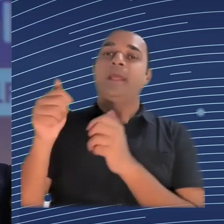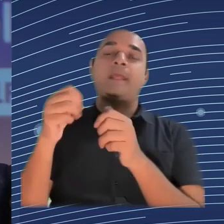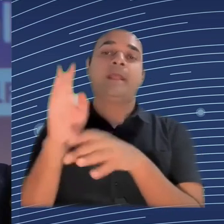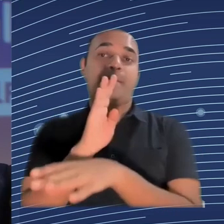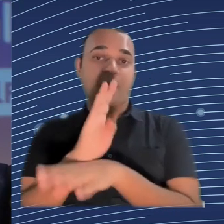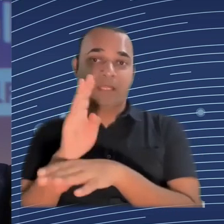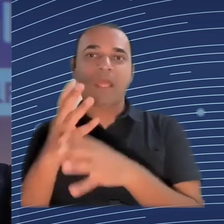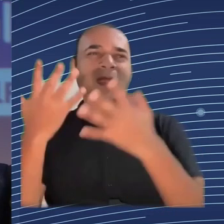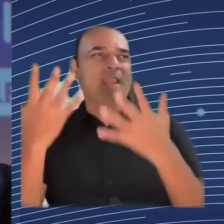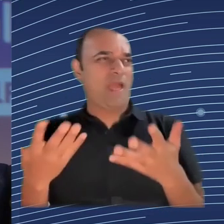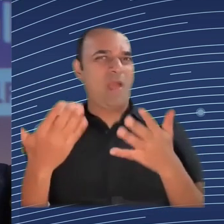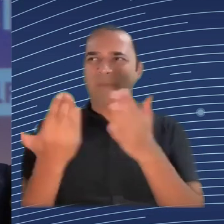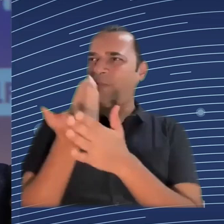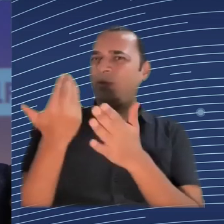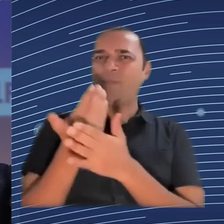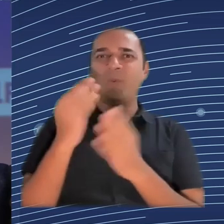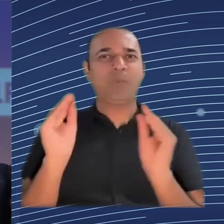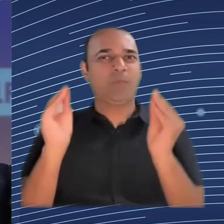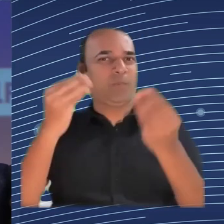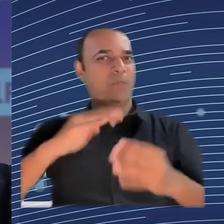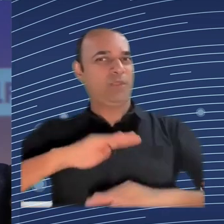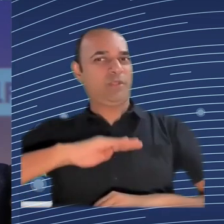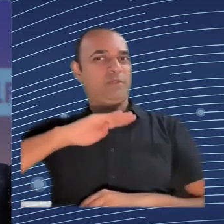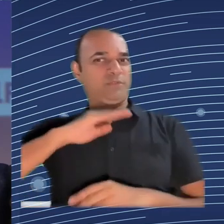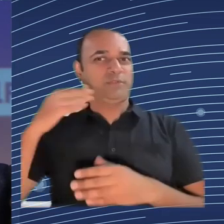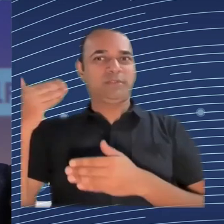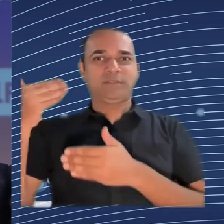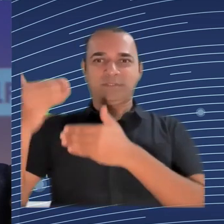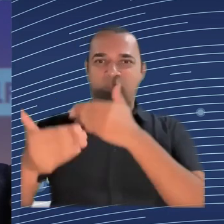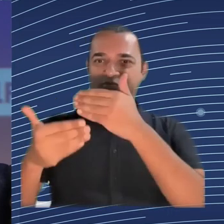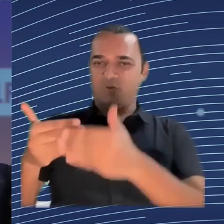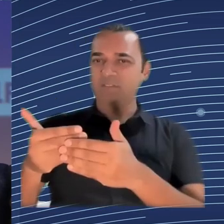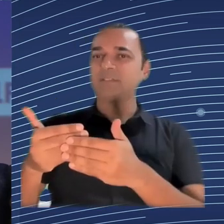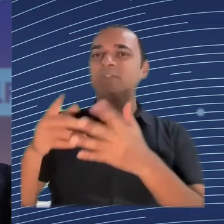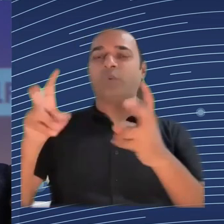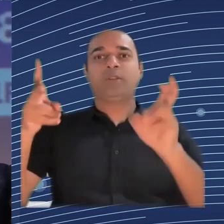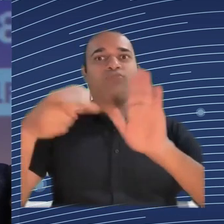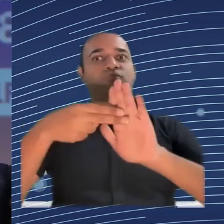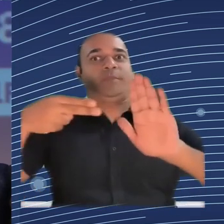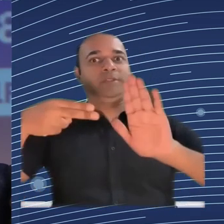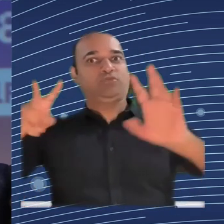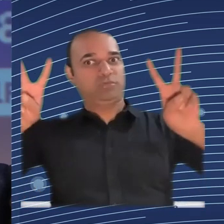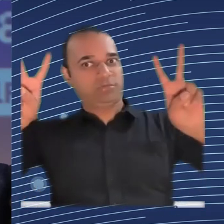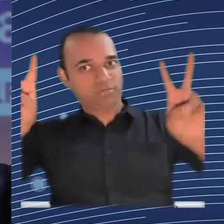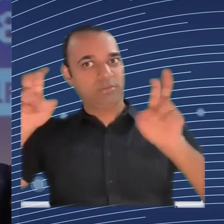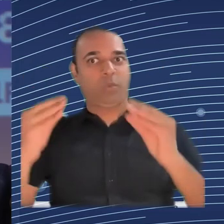and talent retention. So these are just a couple of examples, but I really recommend to